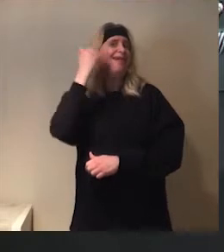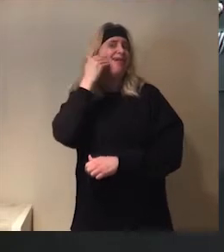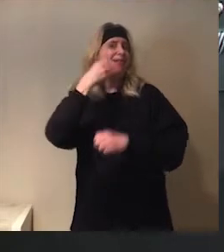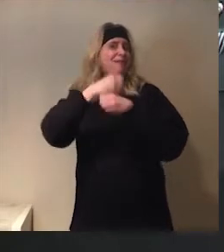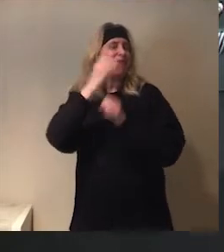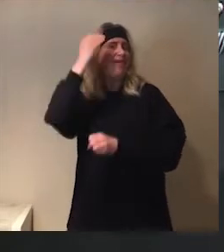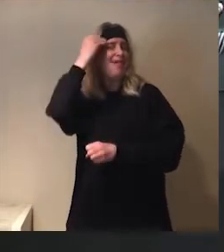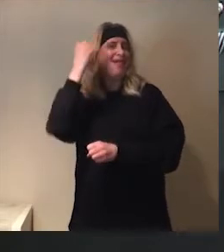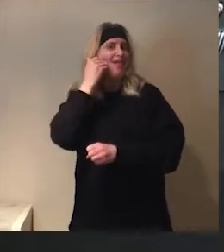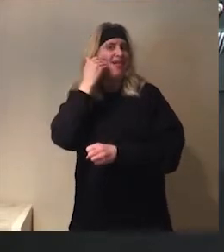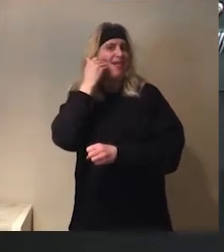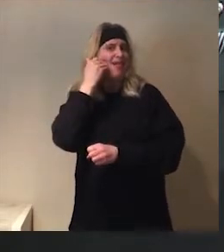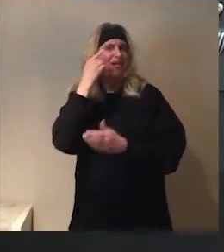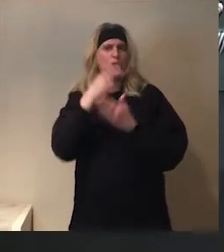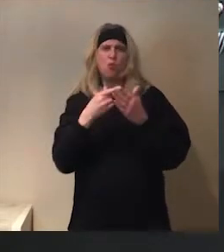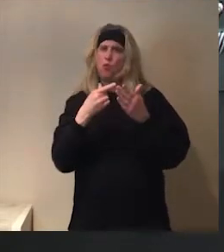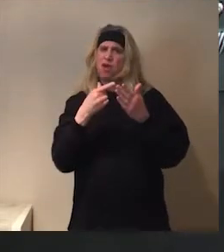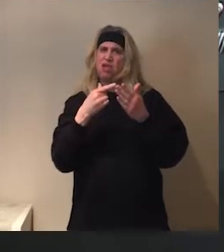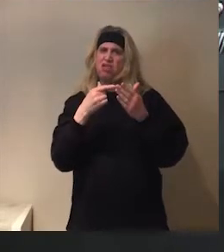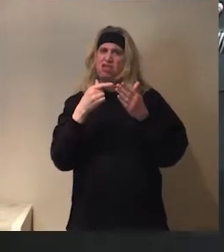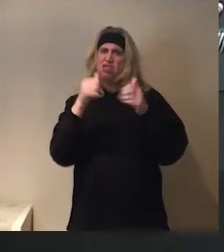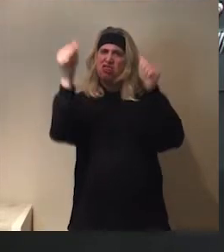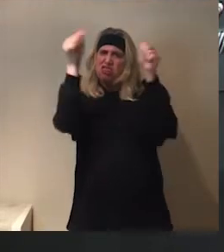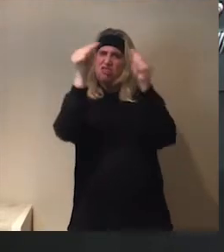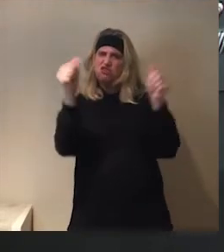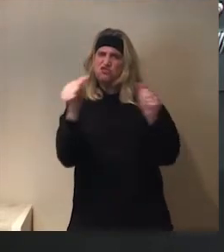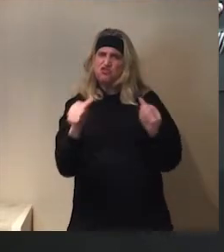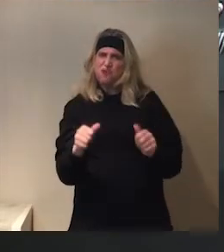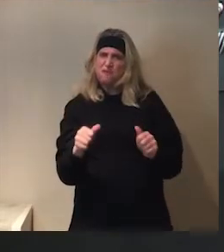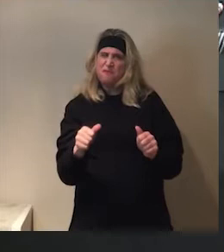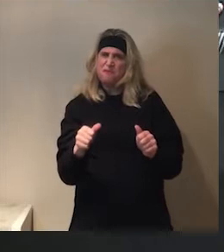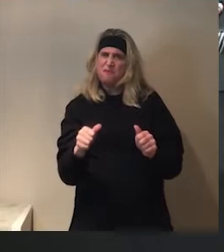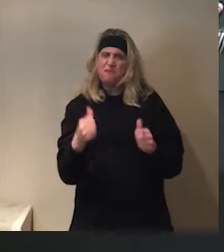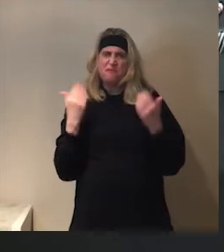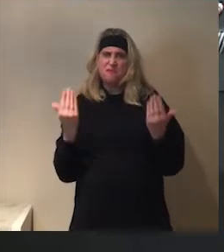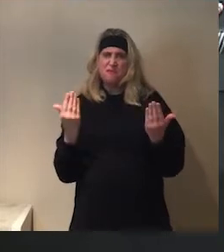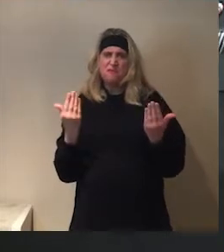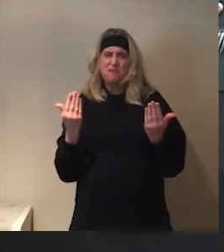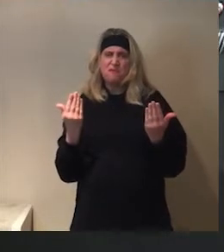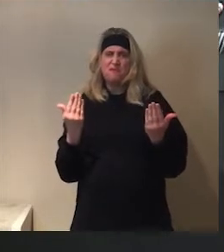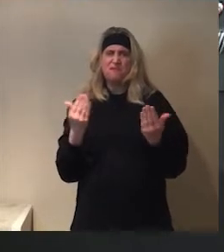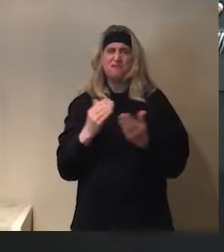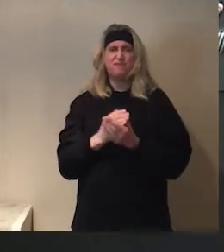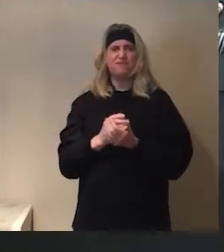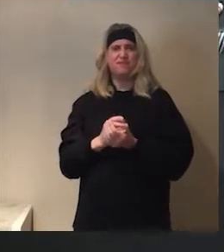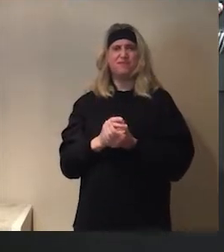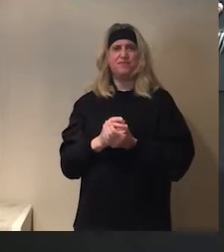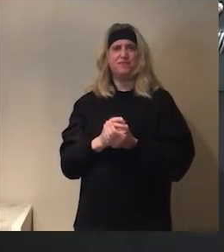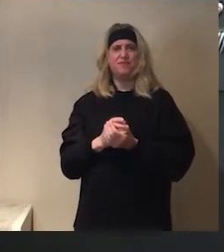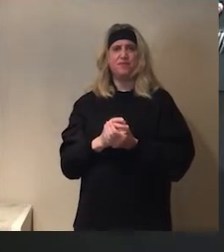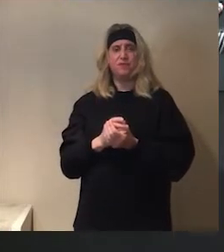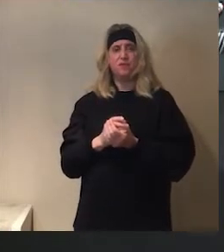yeah. What's the geometric shape for the head? The geometric shape. Let's say,